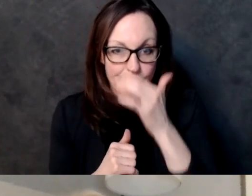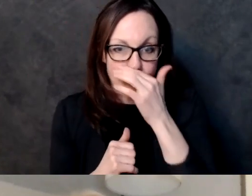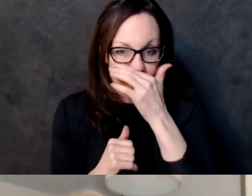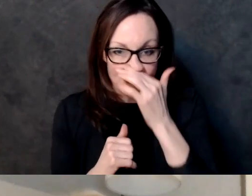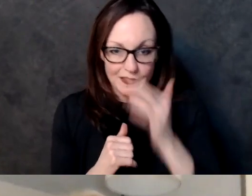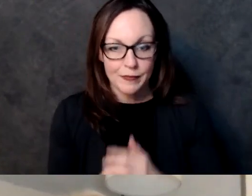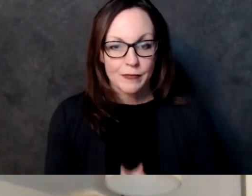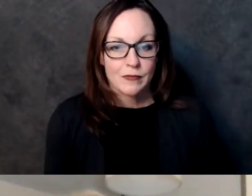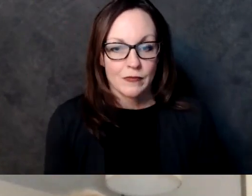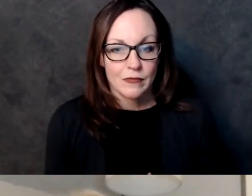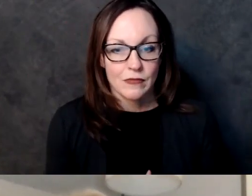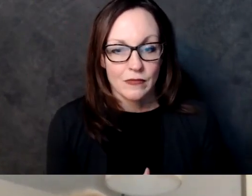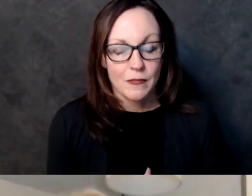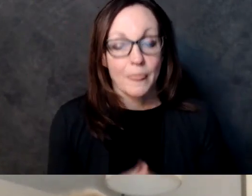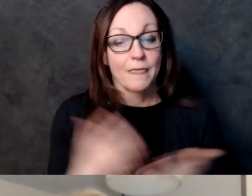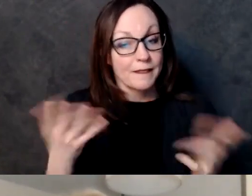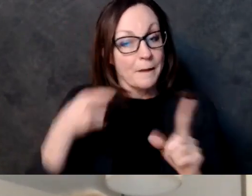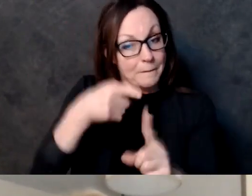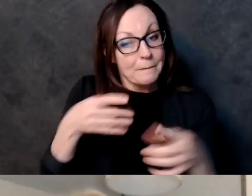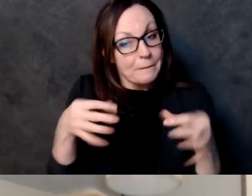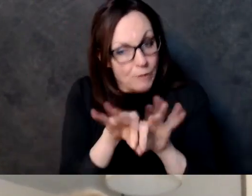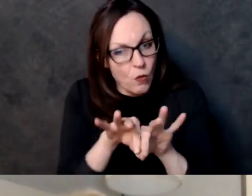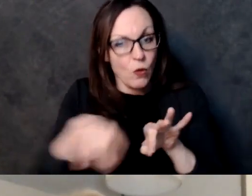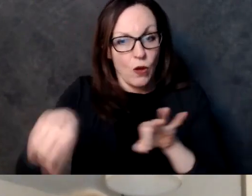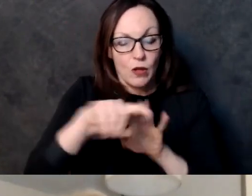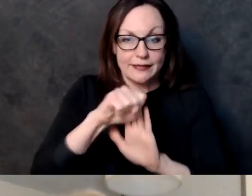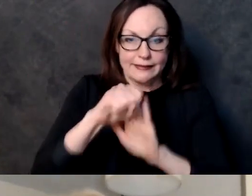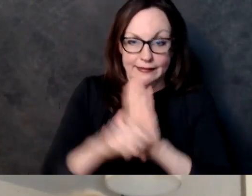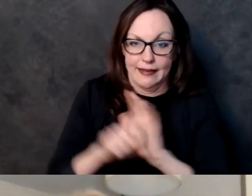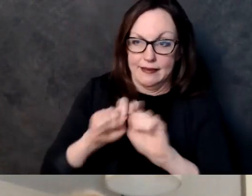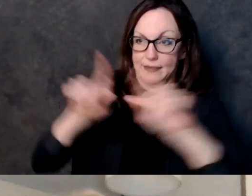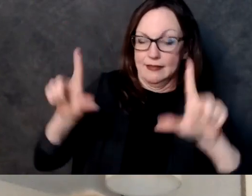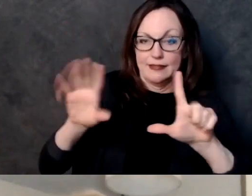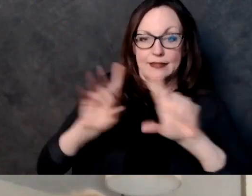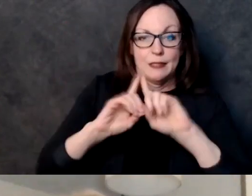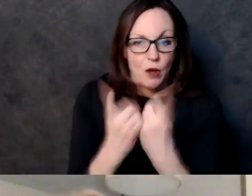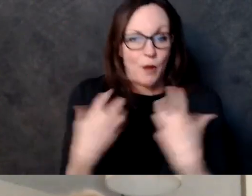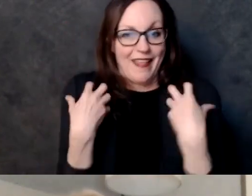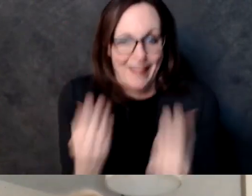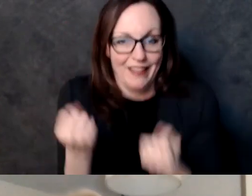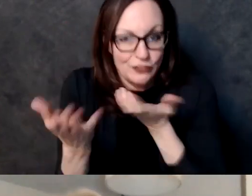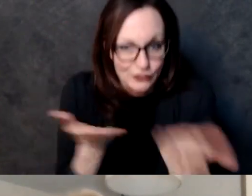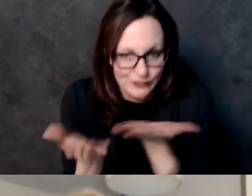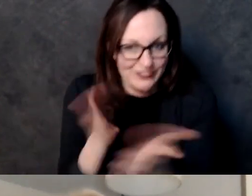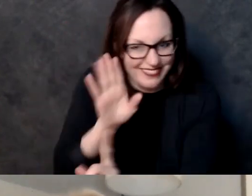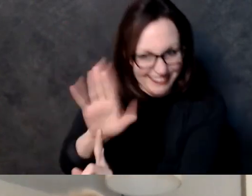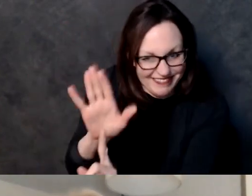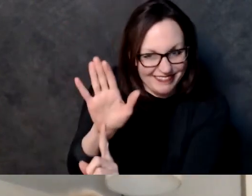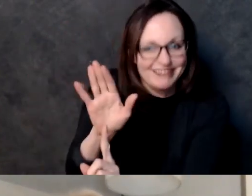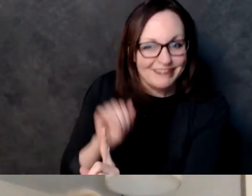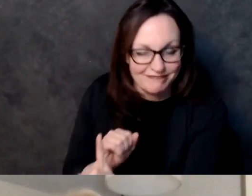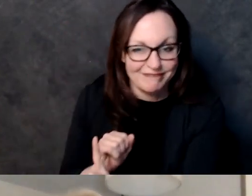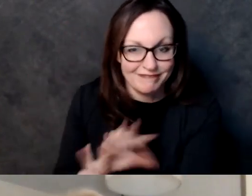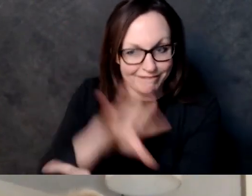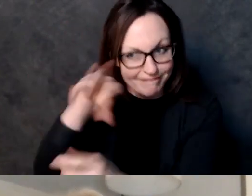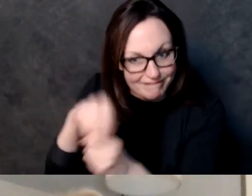keep in mind that dhs will have more up-to-date information about wisconsin than the cdc and your local health department may have more up-to-date information